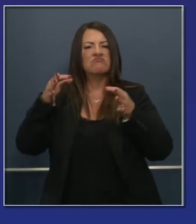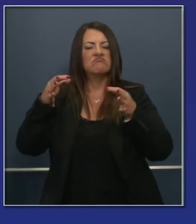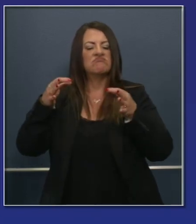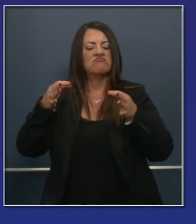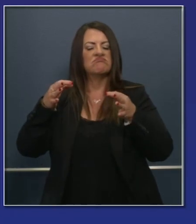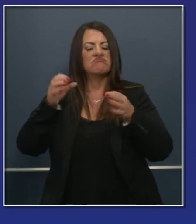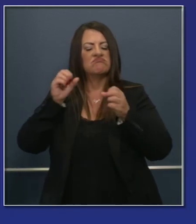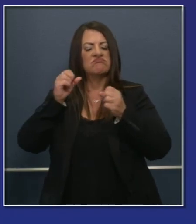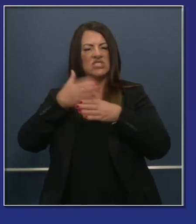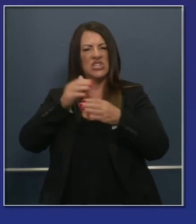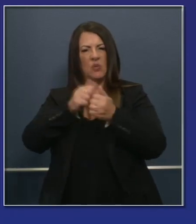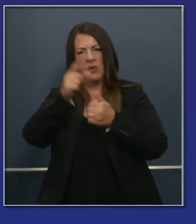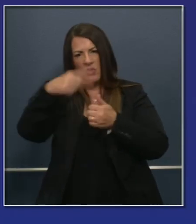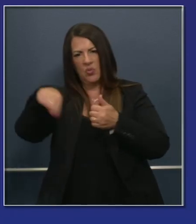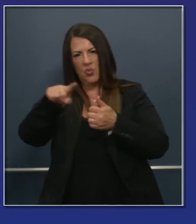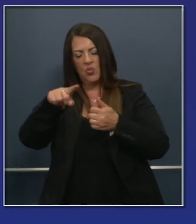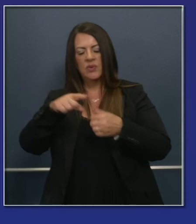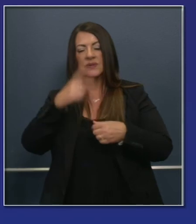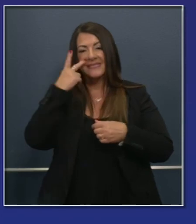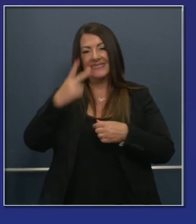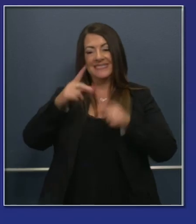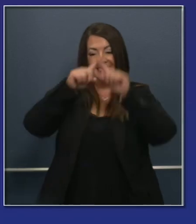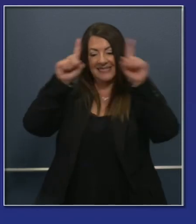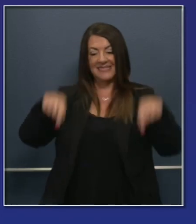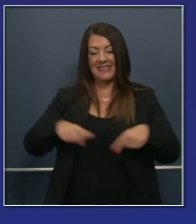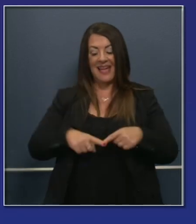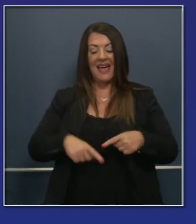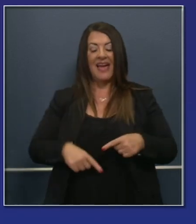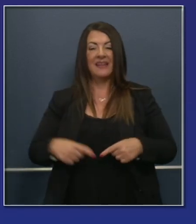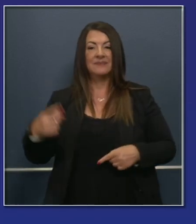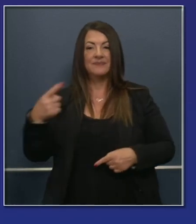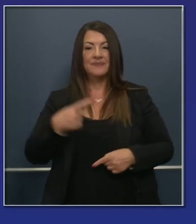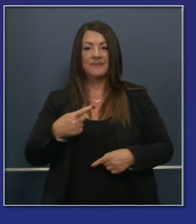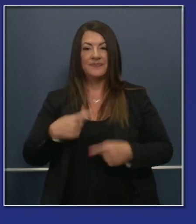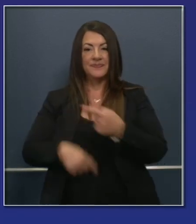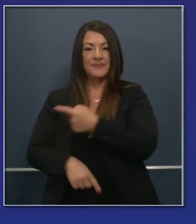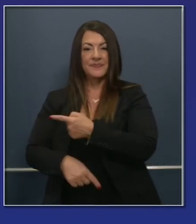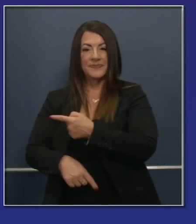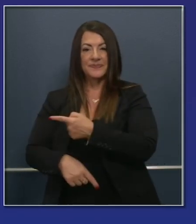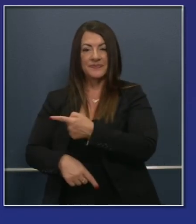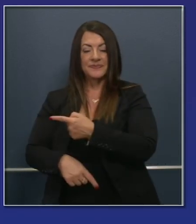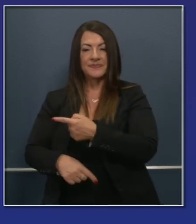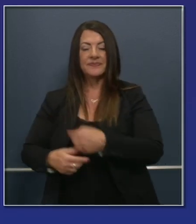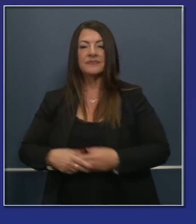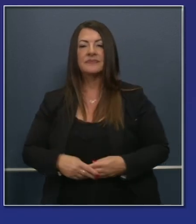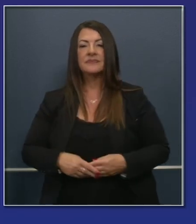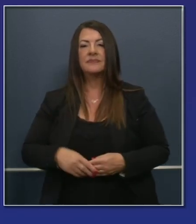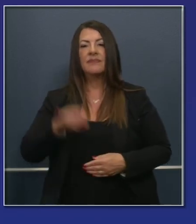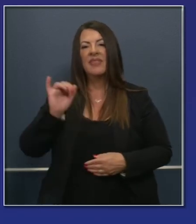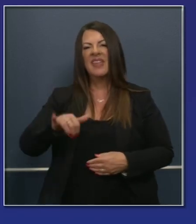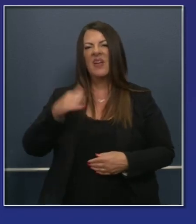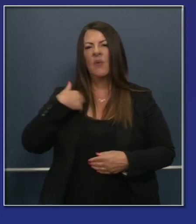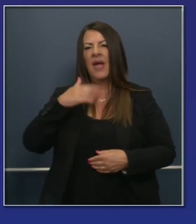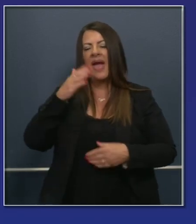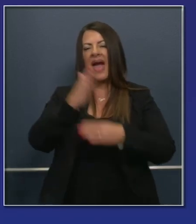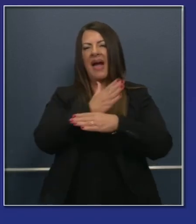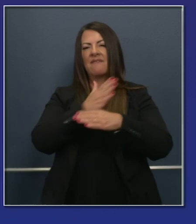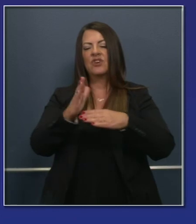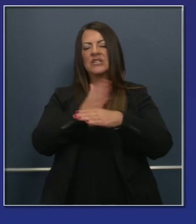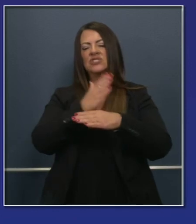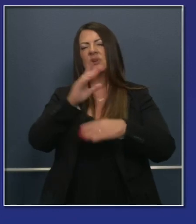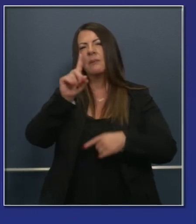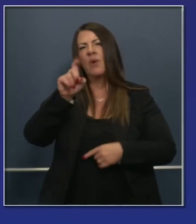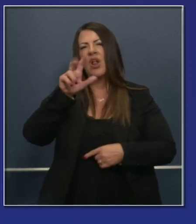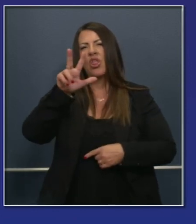doing here on this slide and on this slide. Our positivity rate now in the state of California averaging 137,000